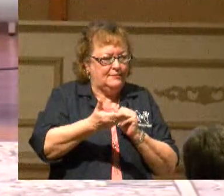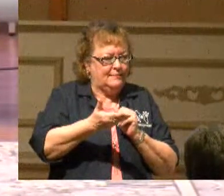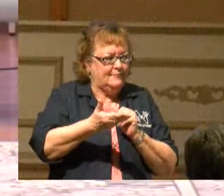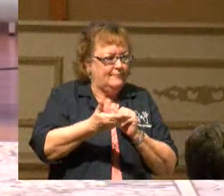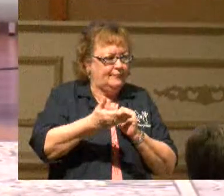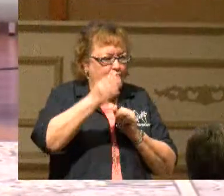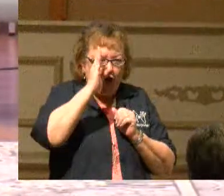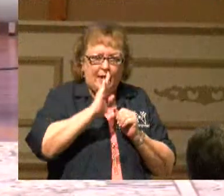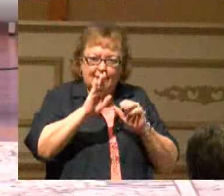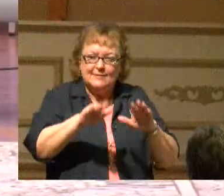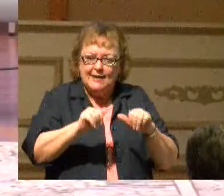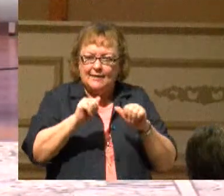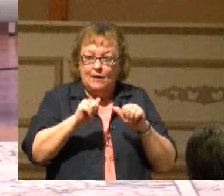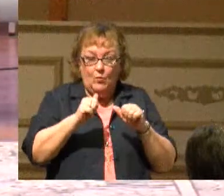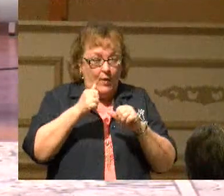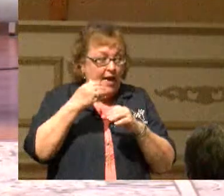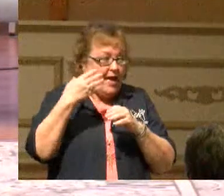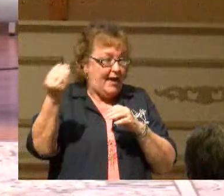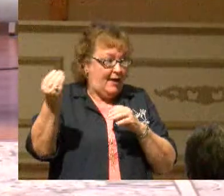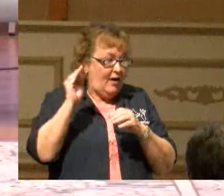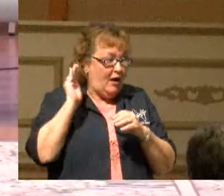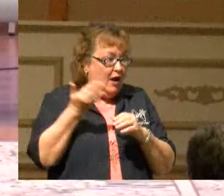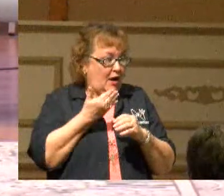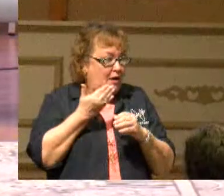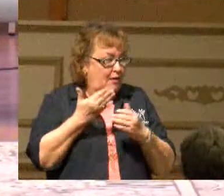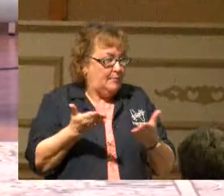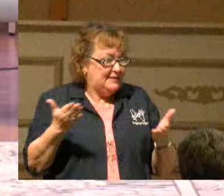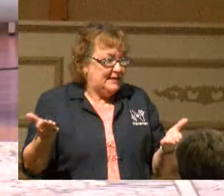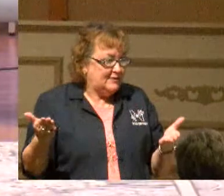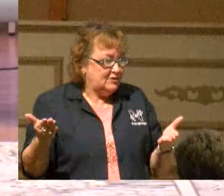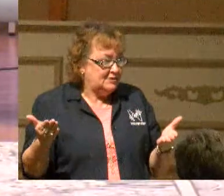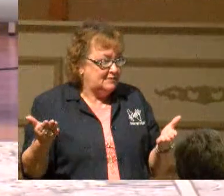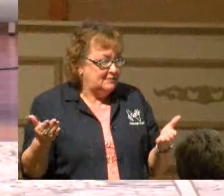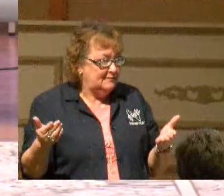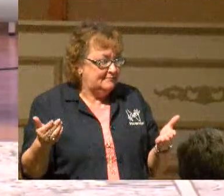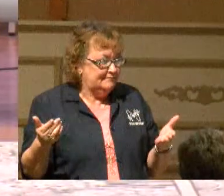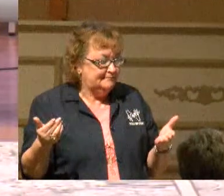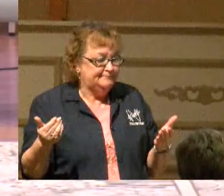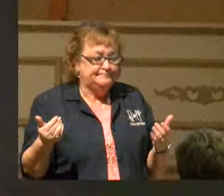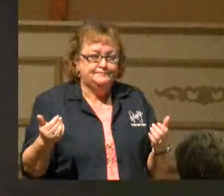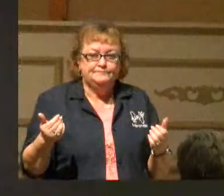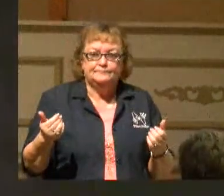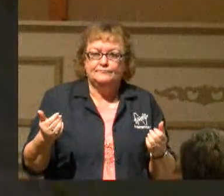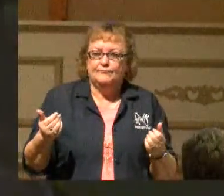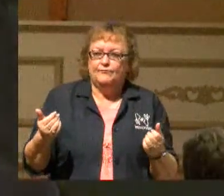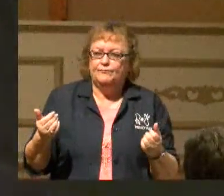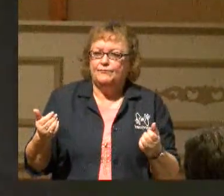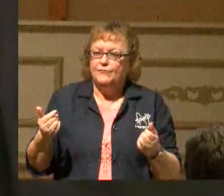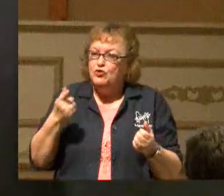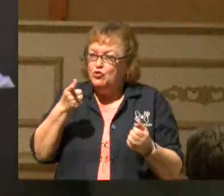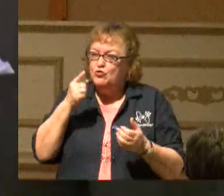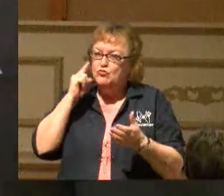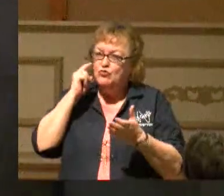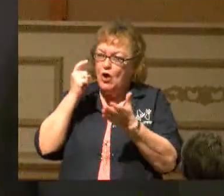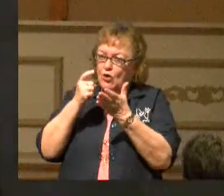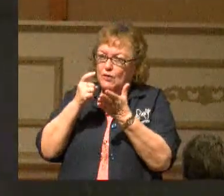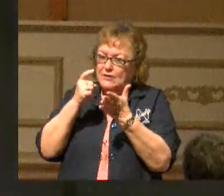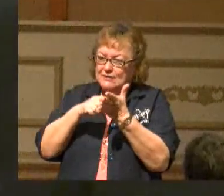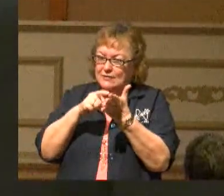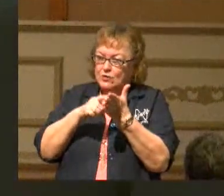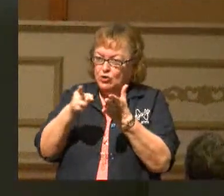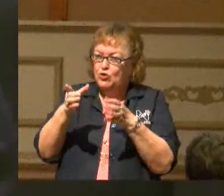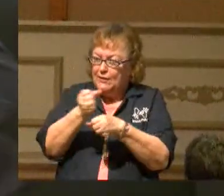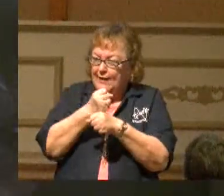God can take away our possessions. He can take them away. And have you noticed that whenever you get a possession,